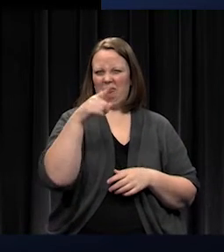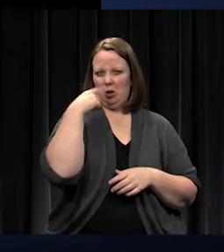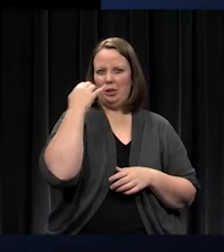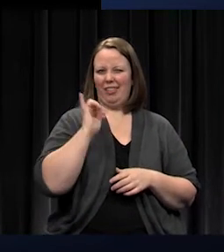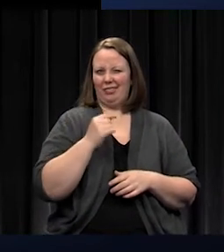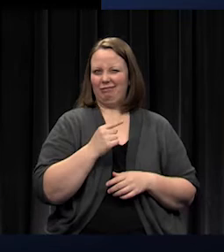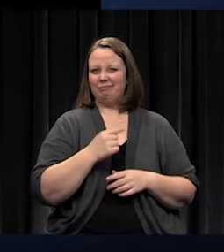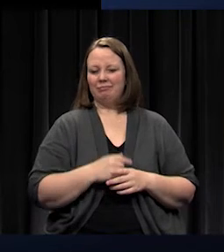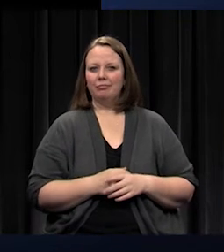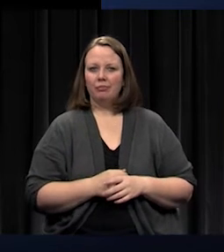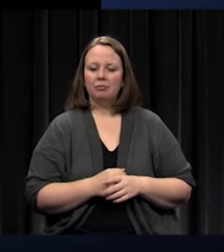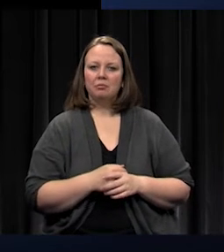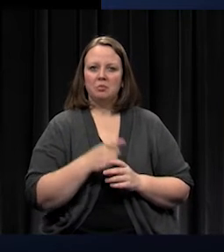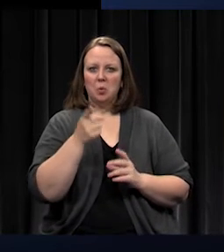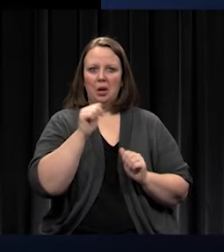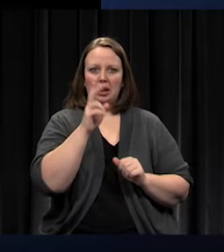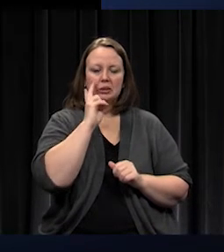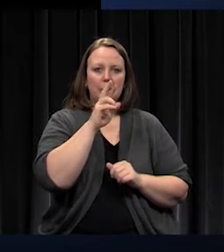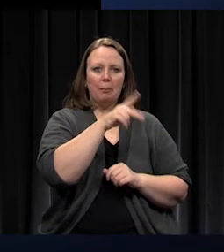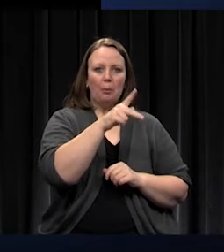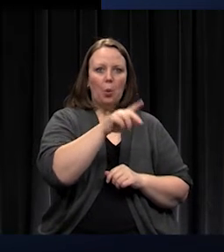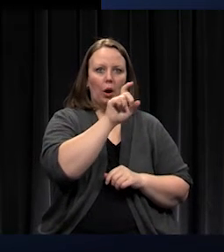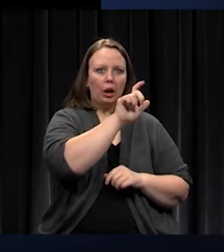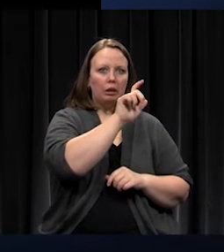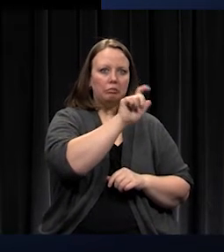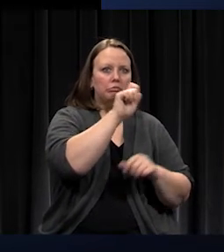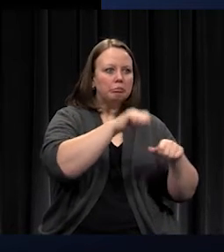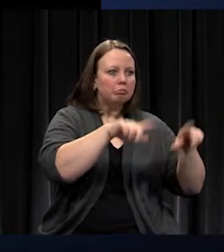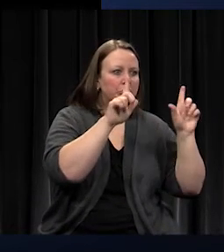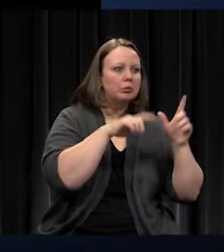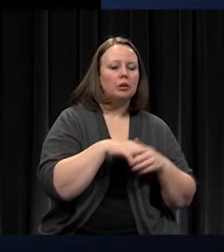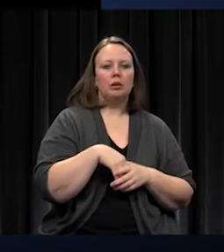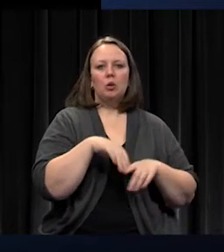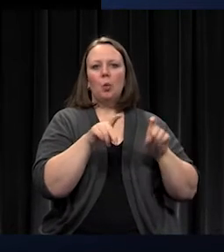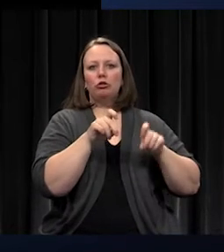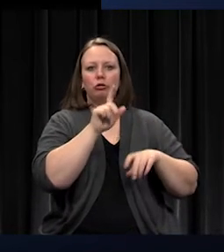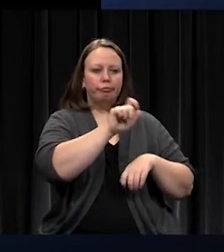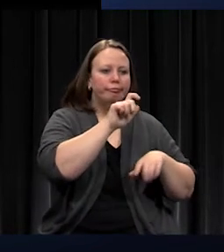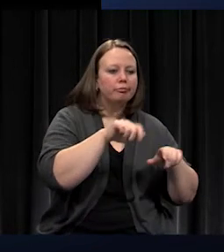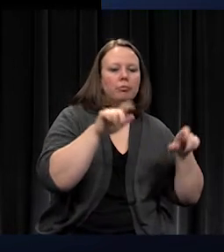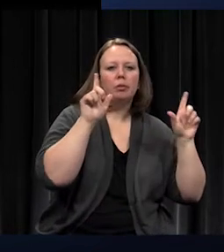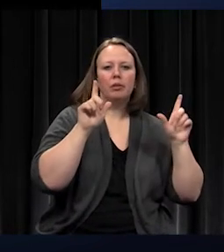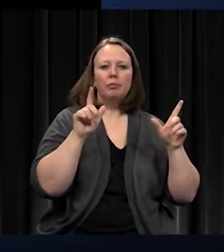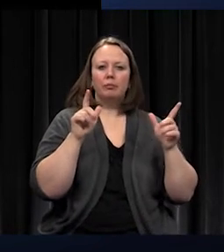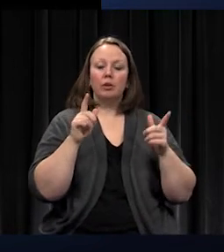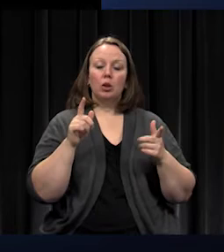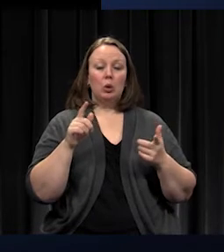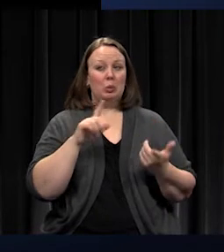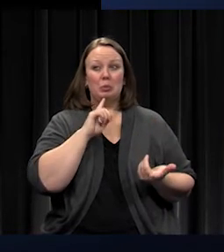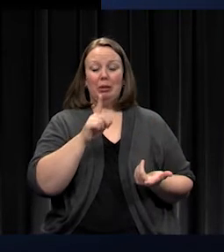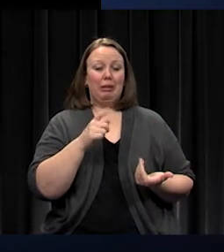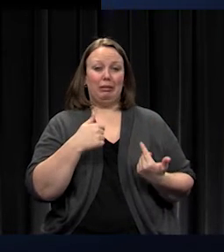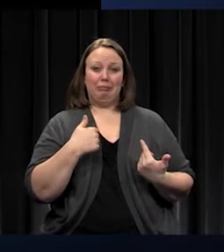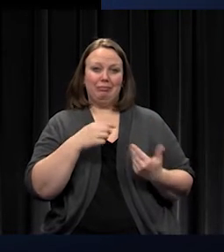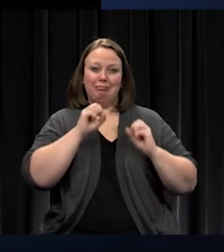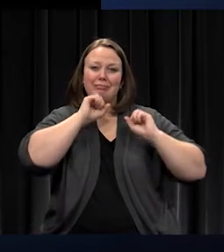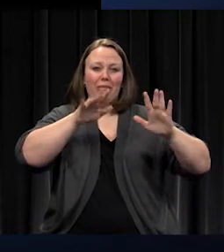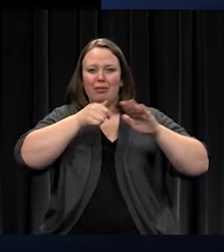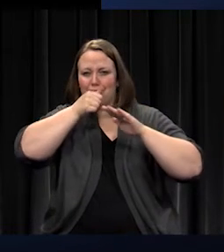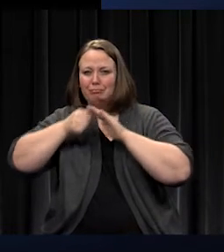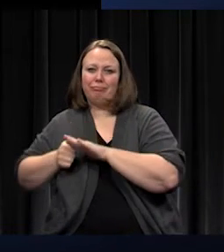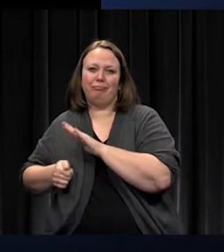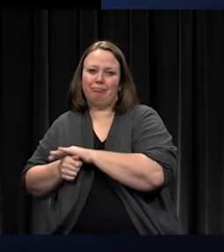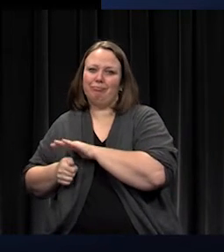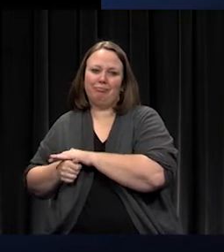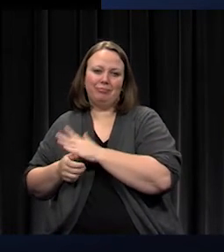the PowerPoints, the questions, our boundary review process. Really trying to be incredibly transparent in this